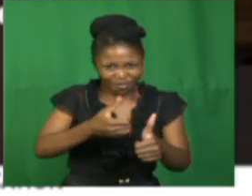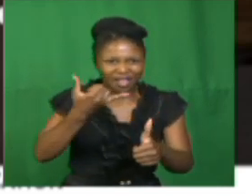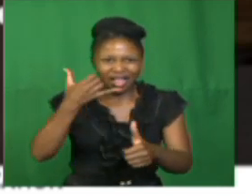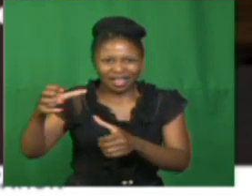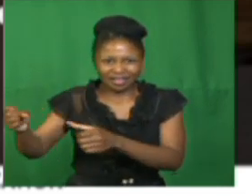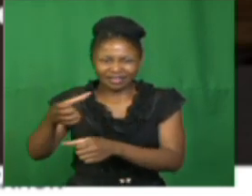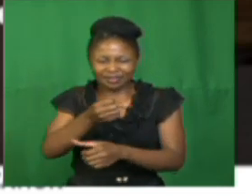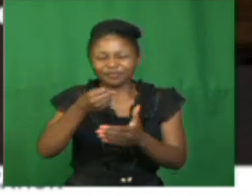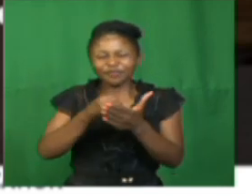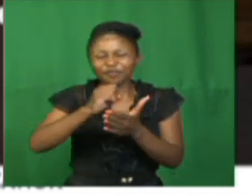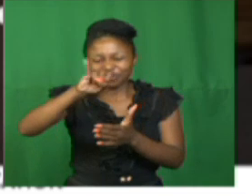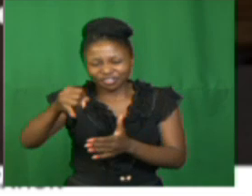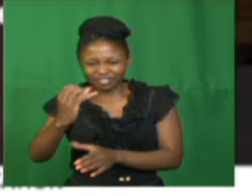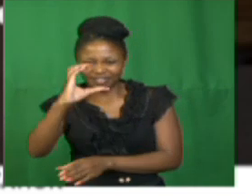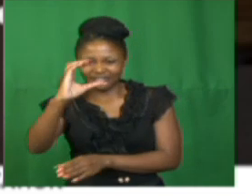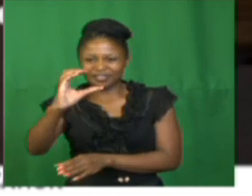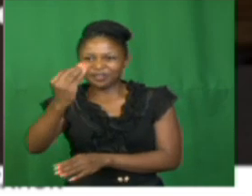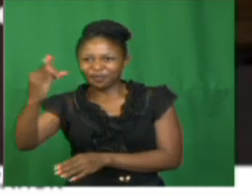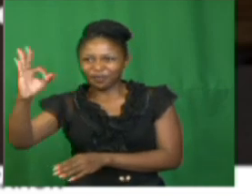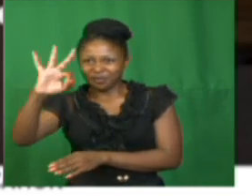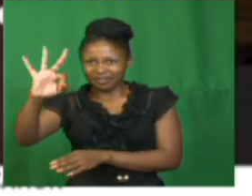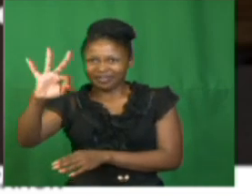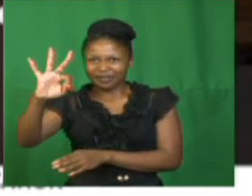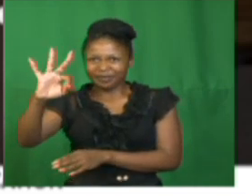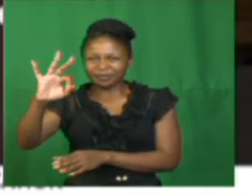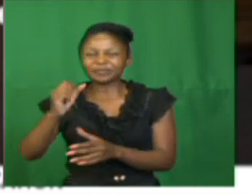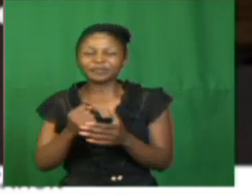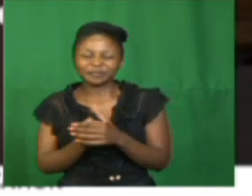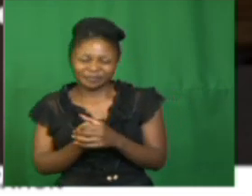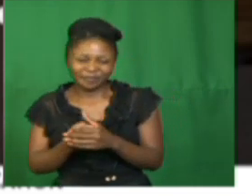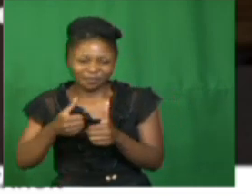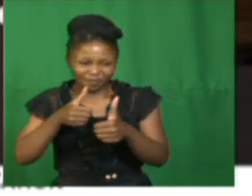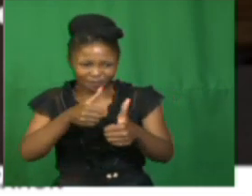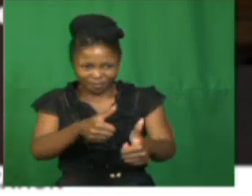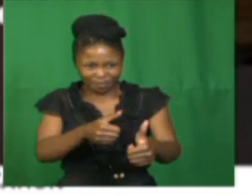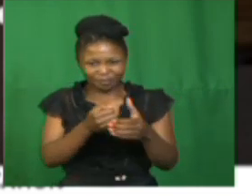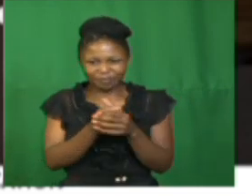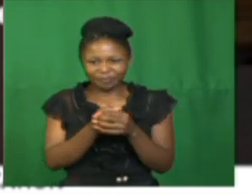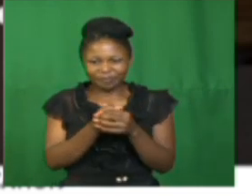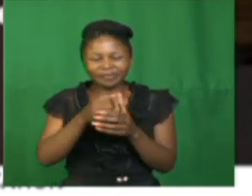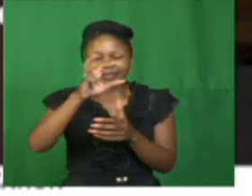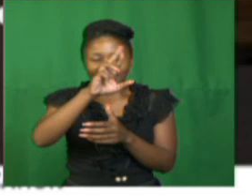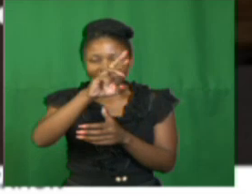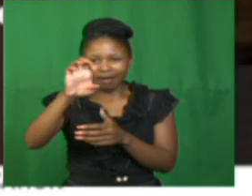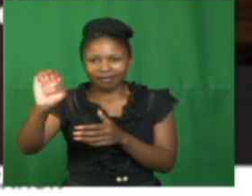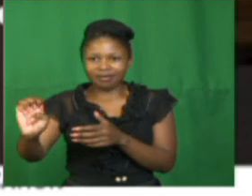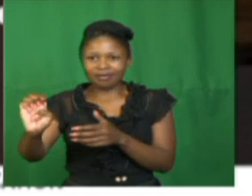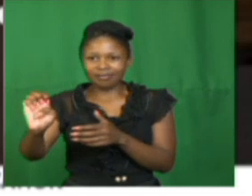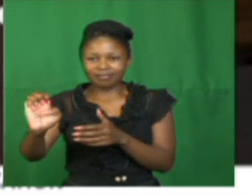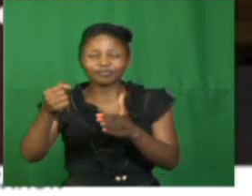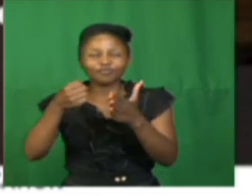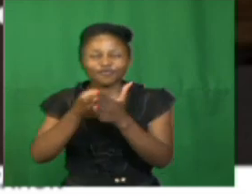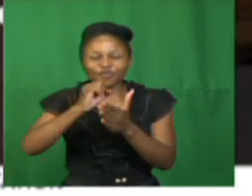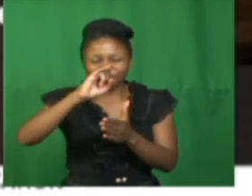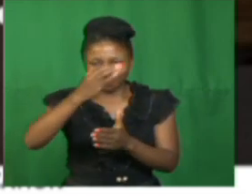from 2.30pm to 3.08pm, and then Religious Education for JC, which is